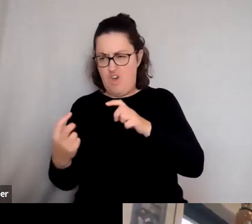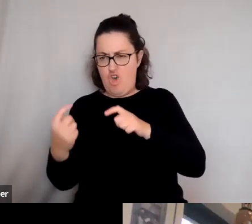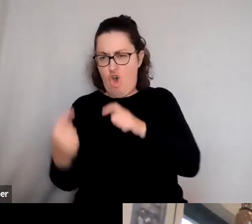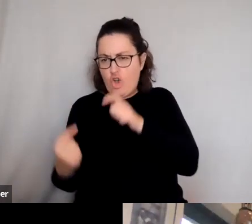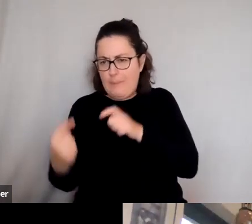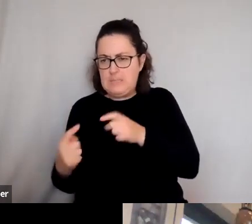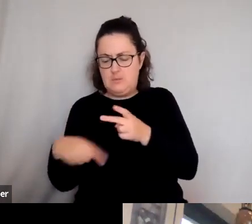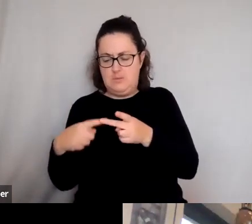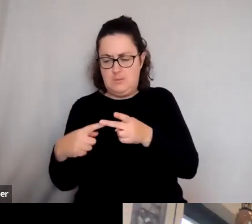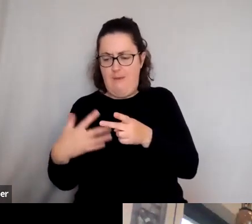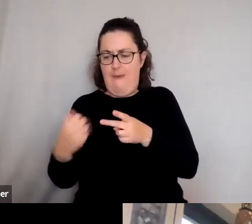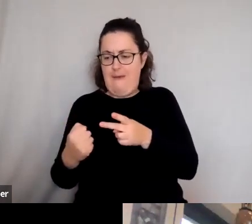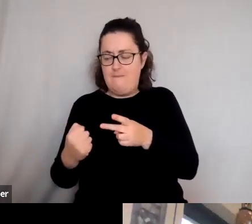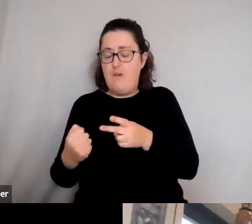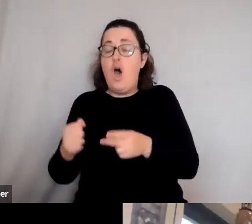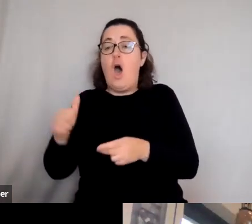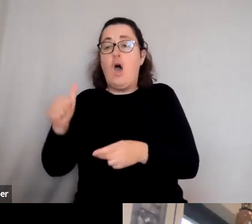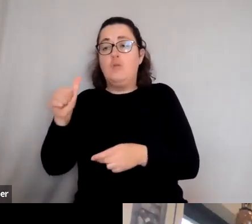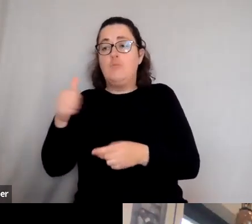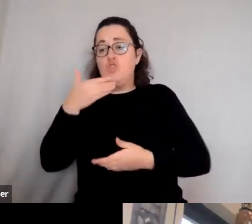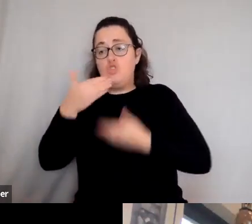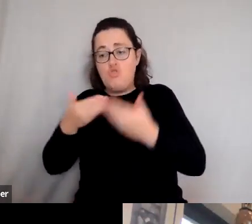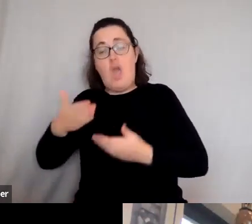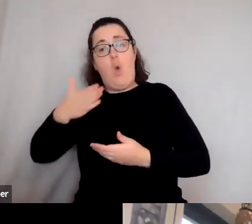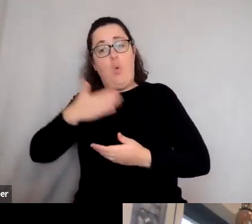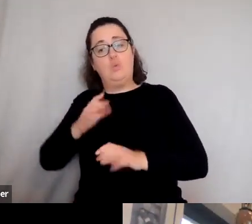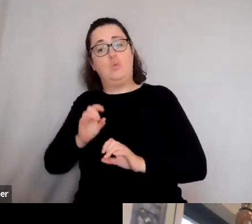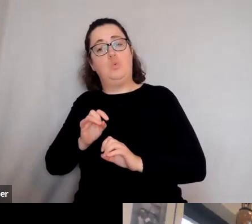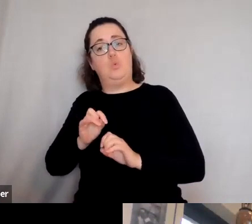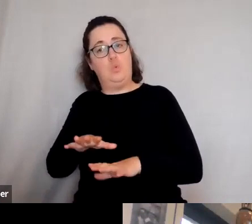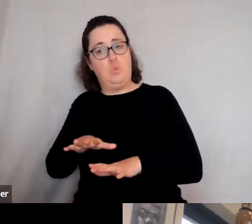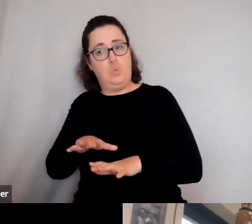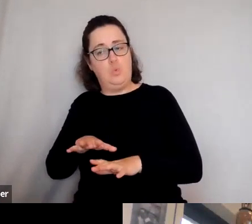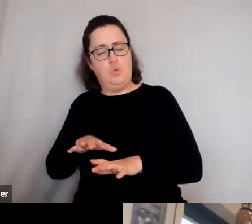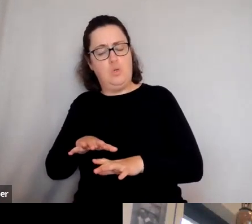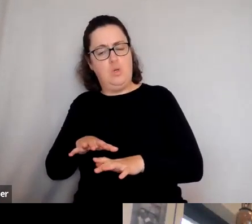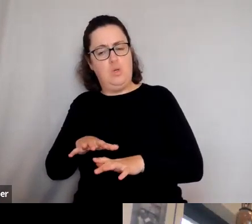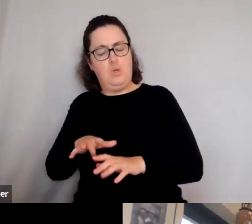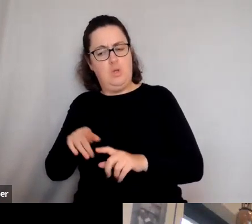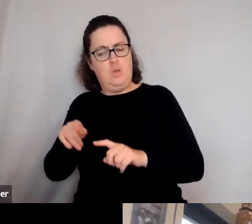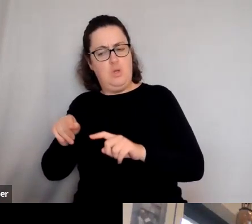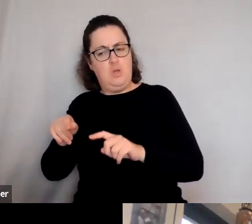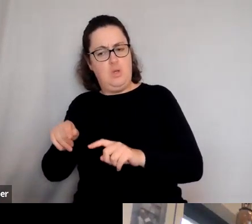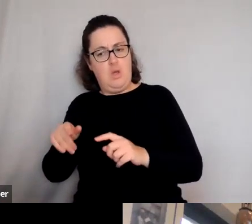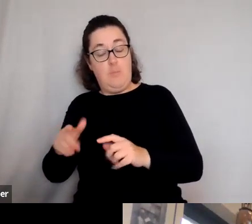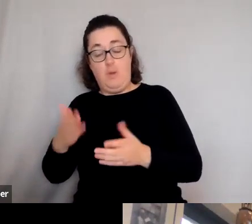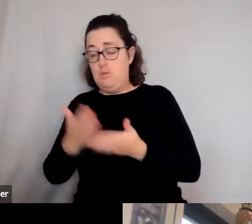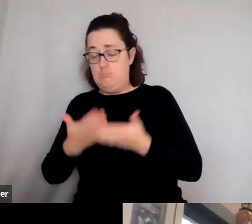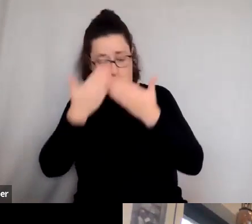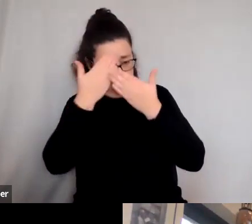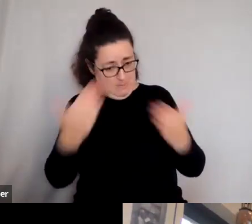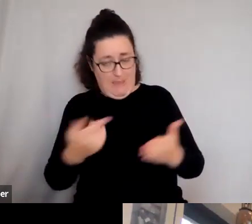got a pre-existing story that I want to retell. And I think one, how on earth, I have total admiration for